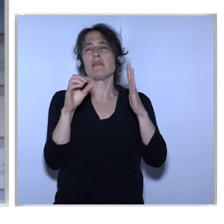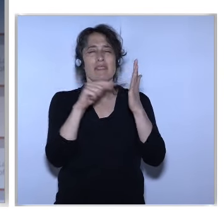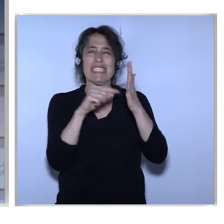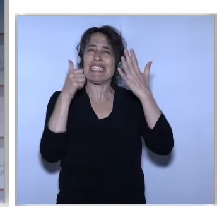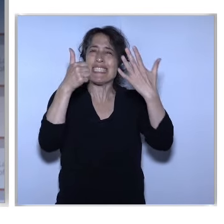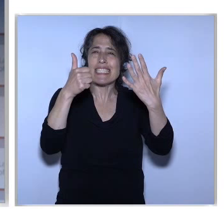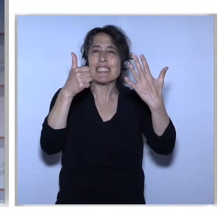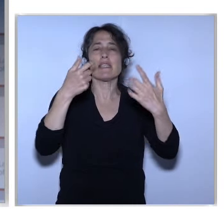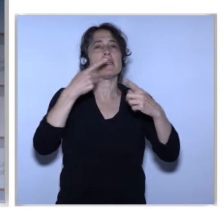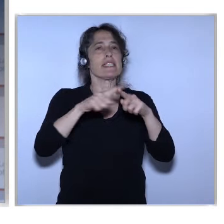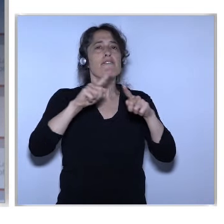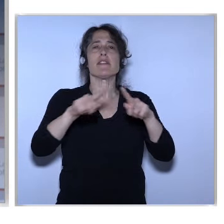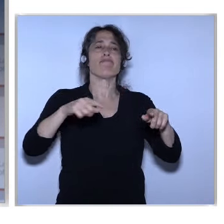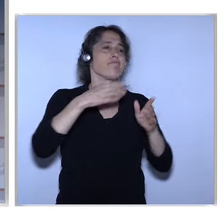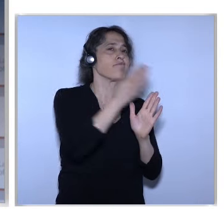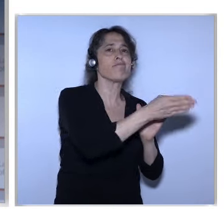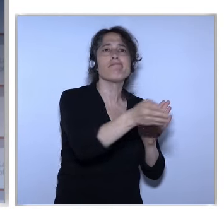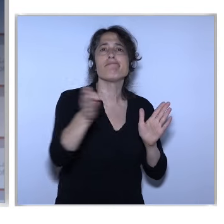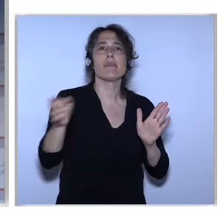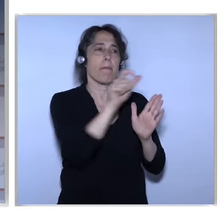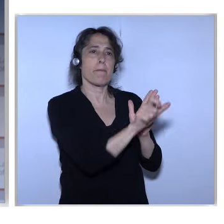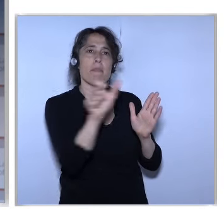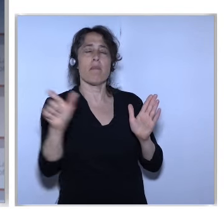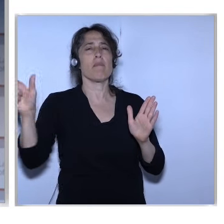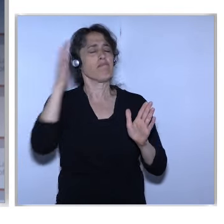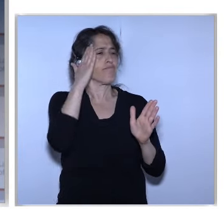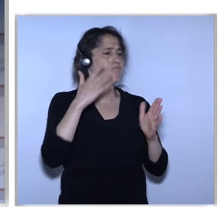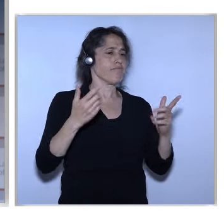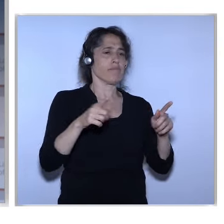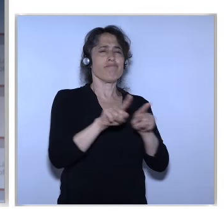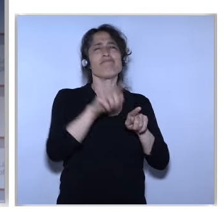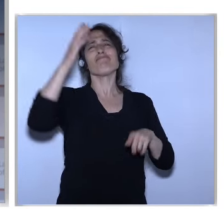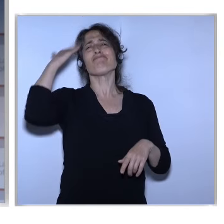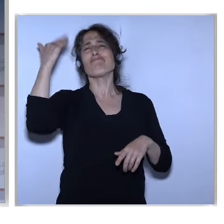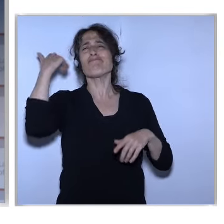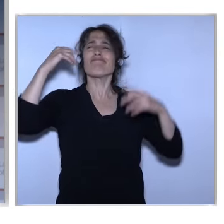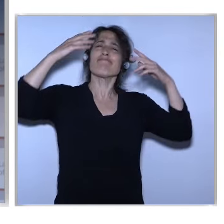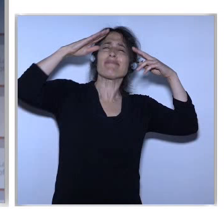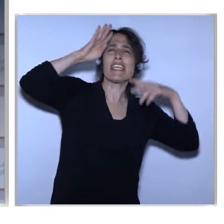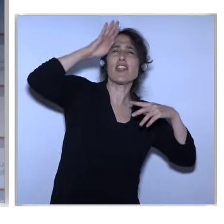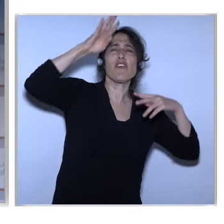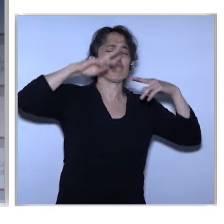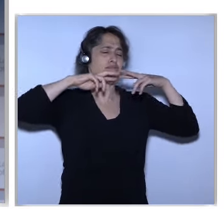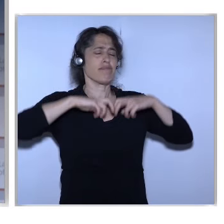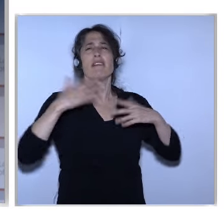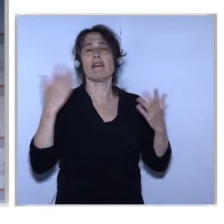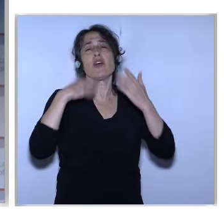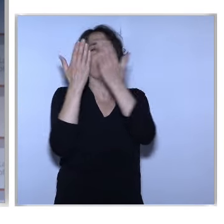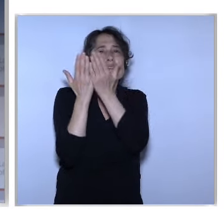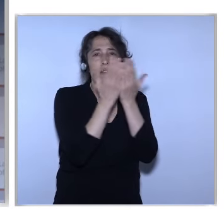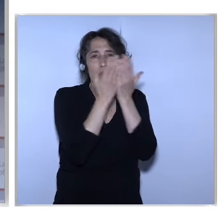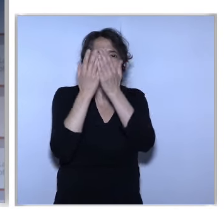Actors Quadruple Meaning Moving From Traditional University Business City